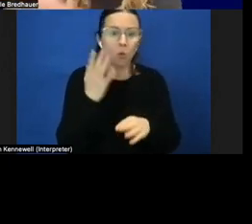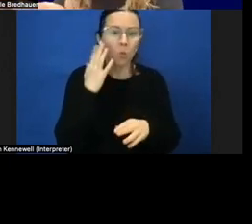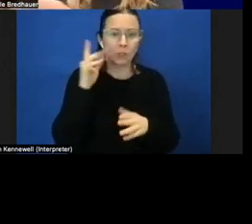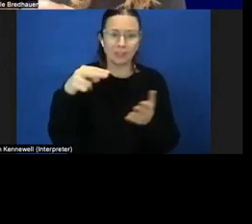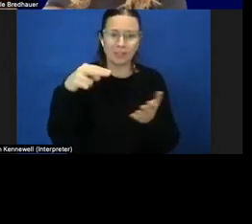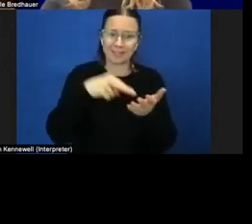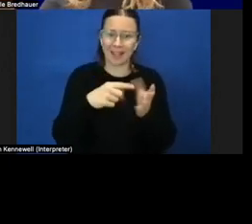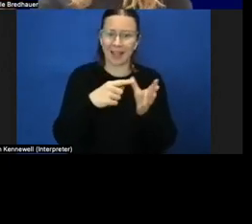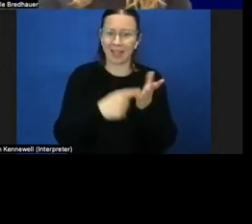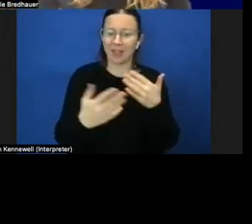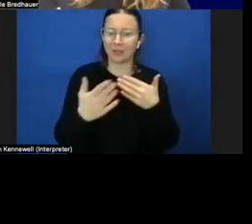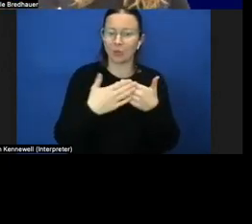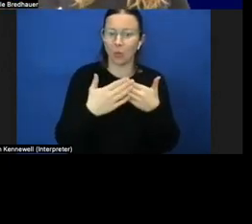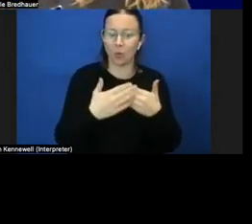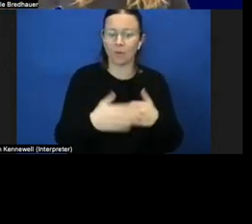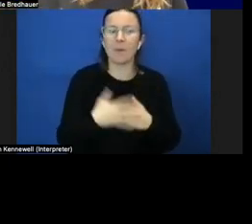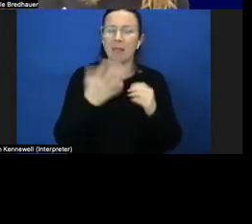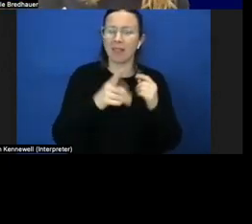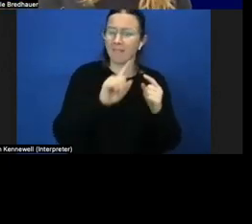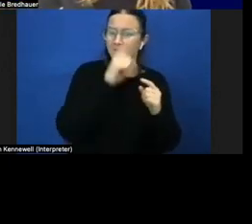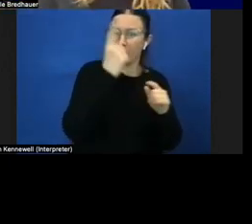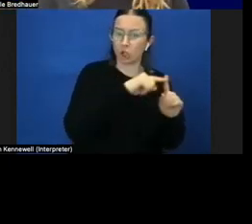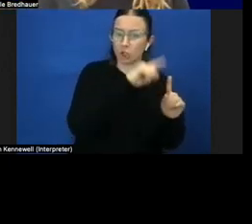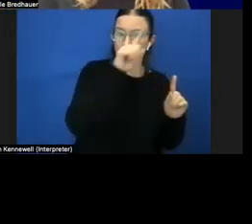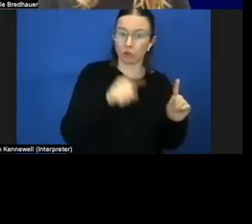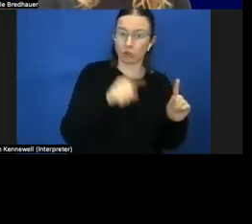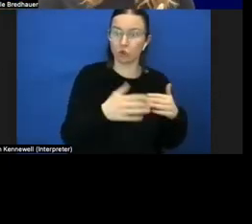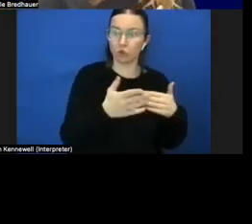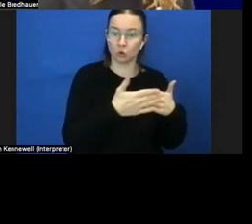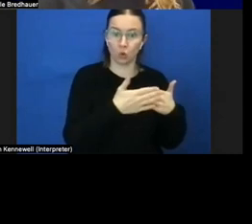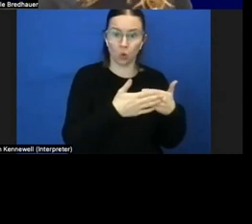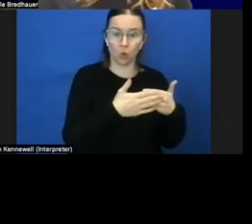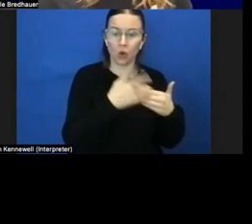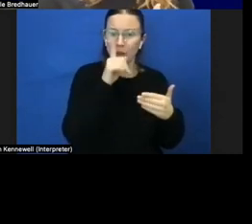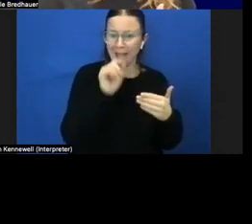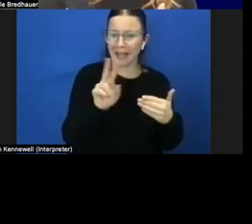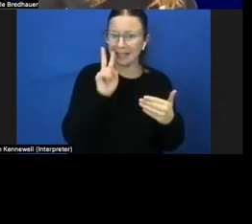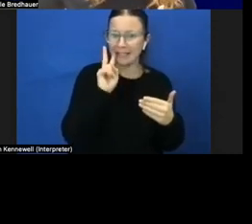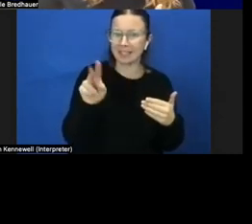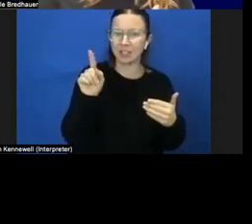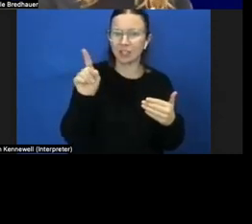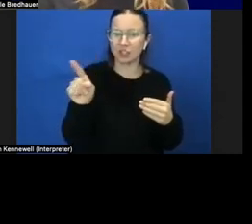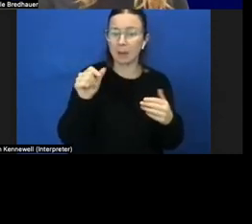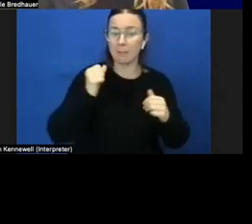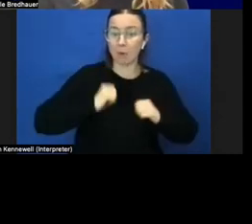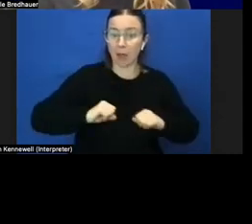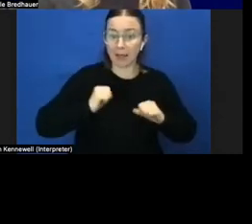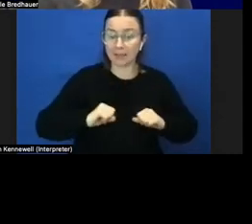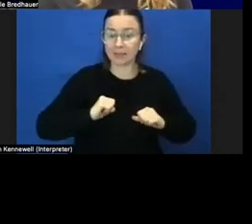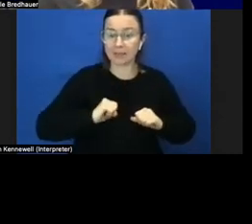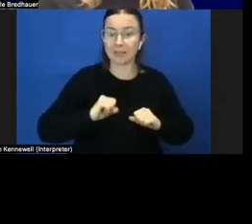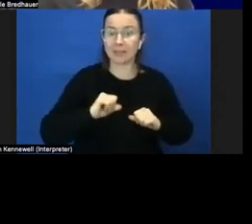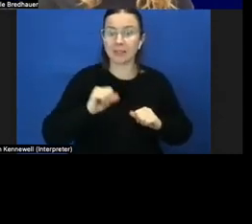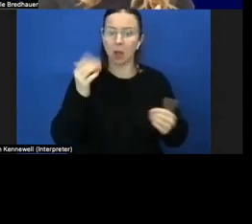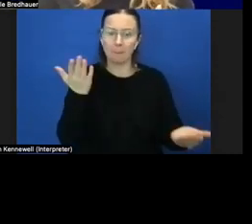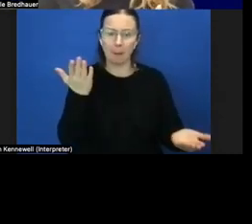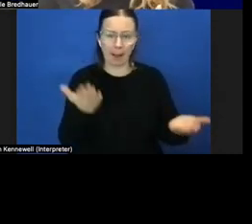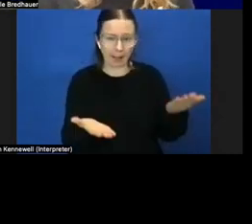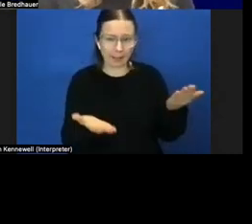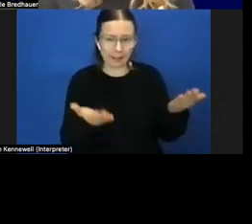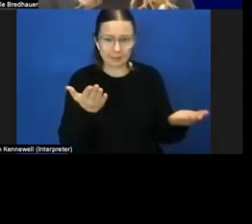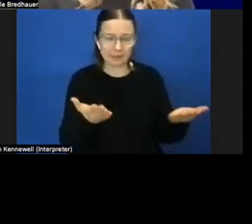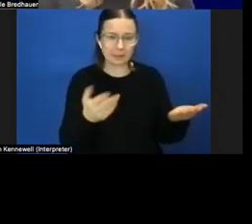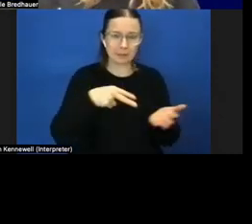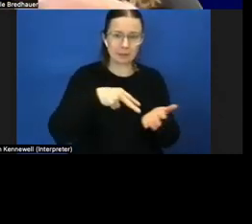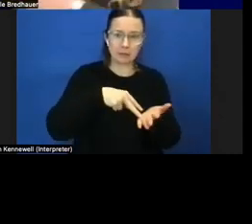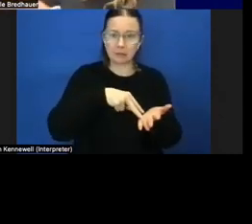at that first door you know you could see um you could see her practicing her balance um with